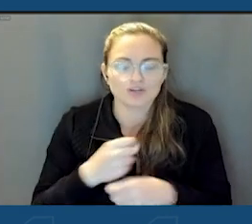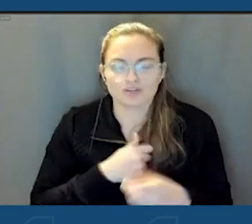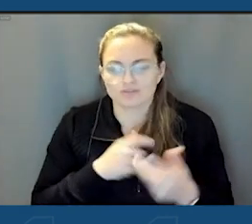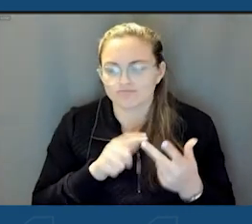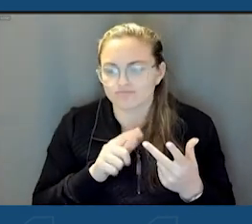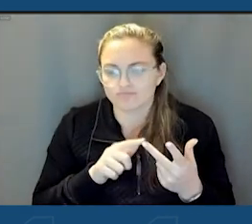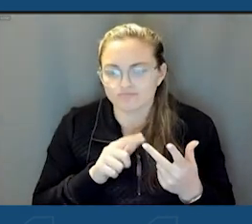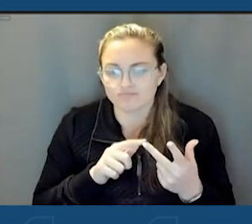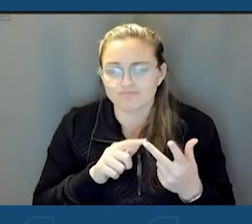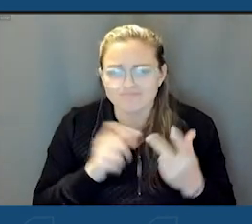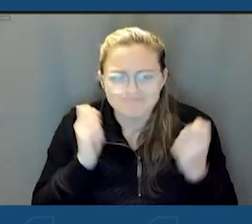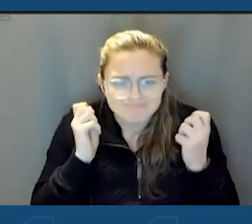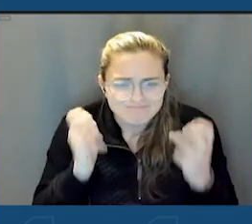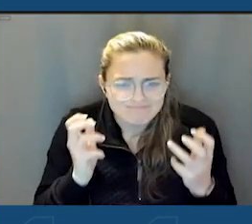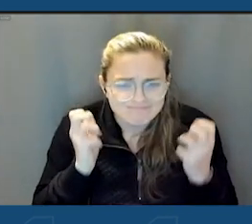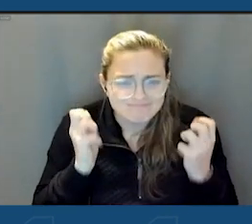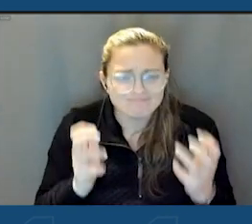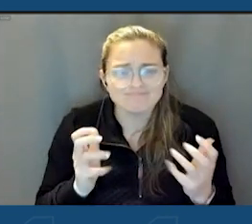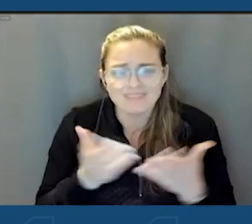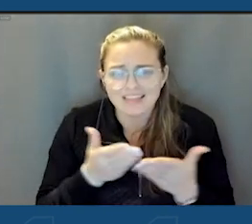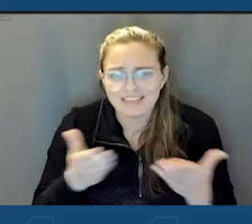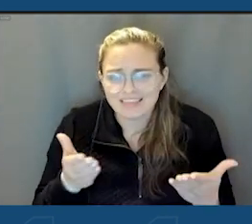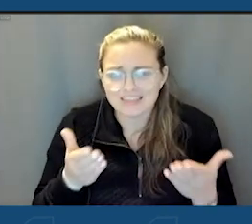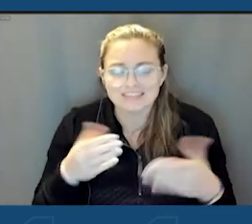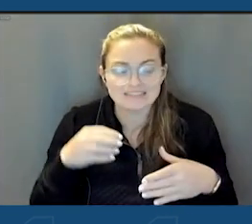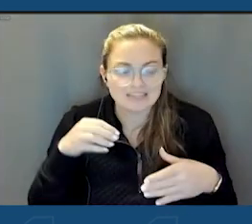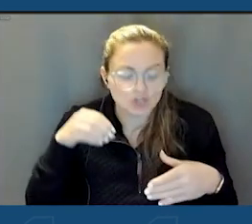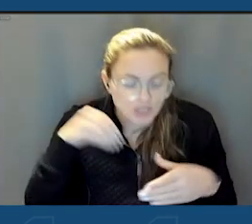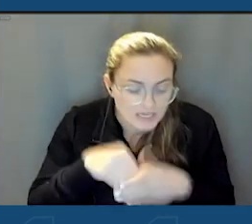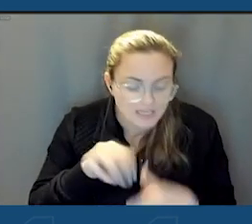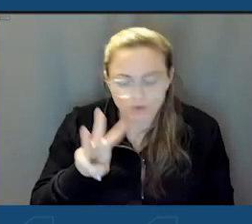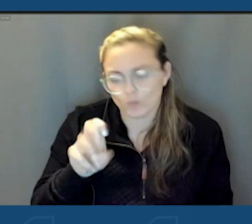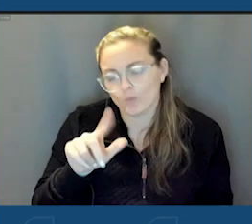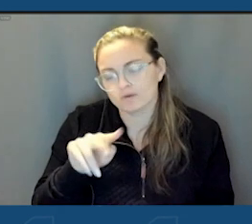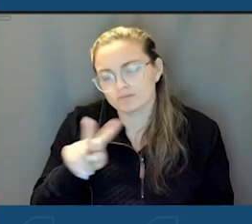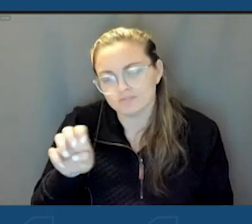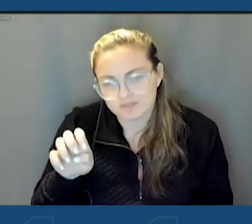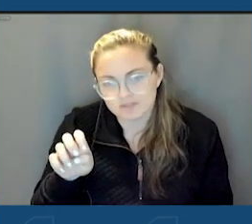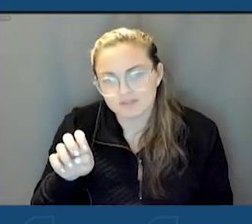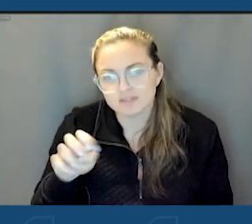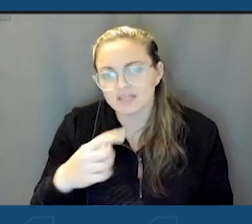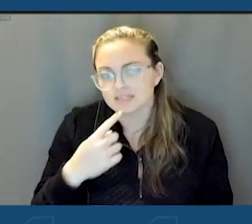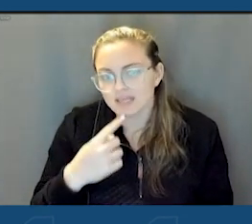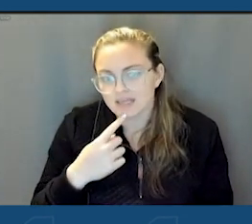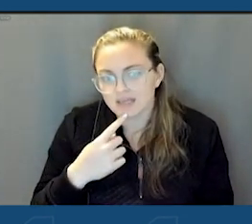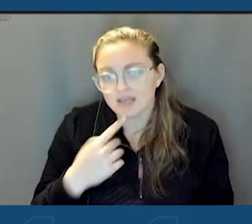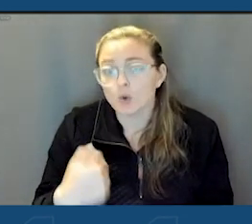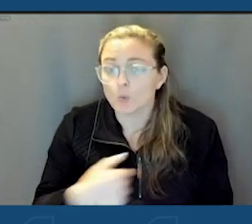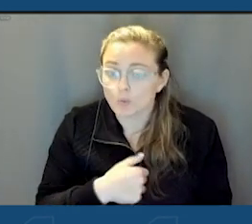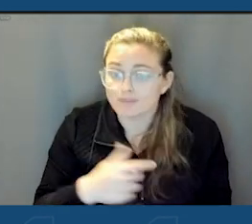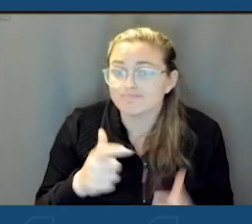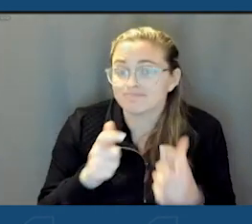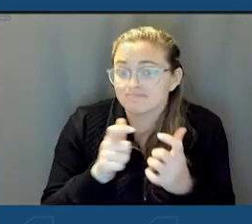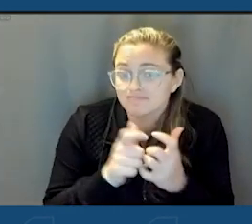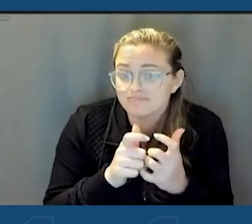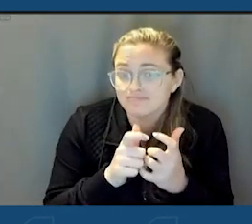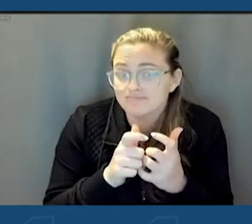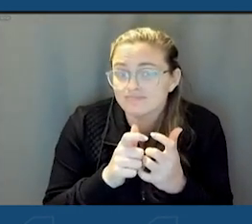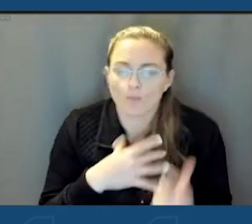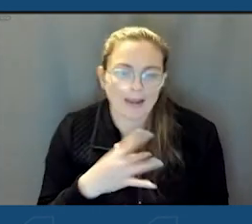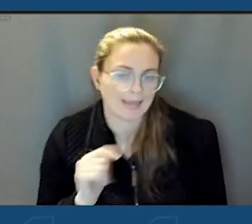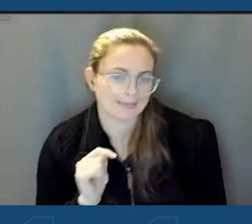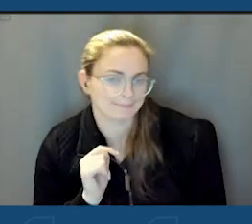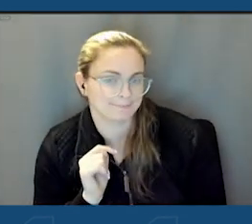have a number of, uh, uh, we have in Wellsville that say we're small and we like it.